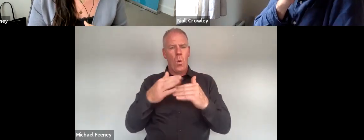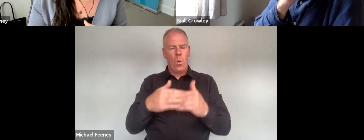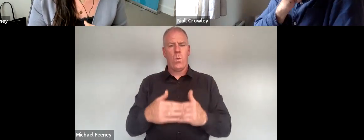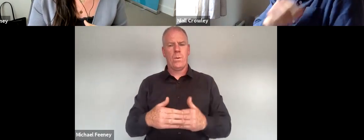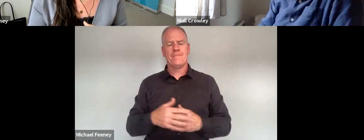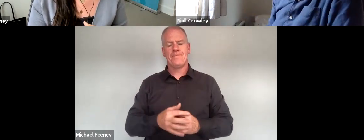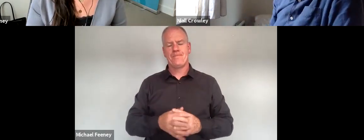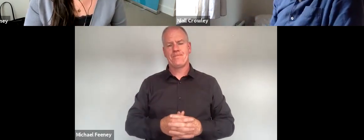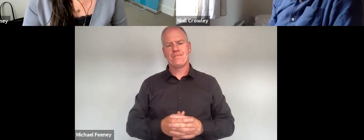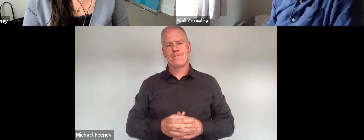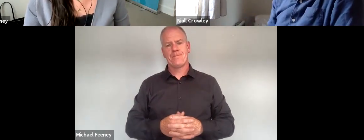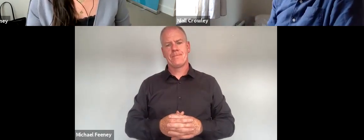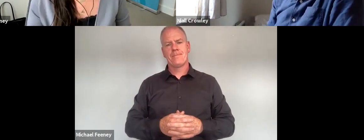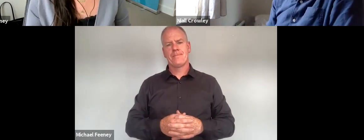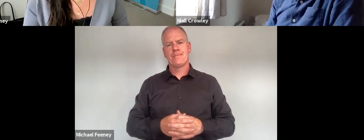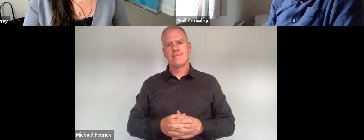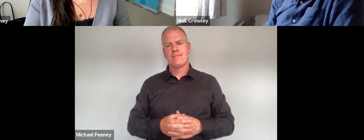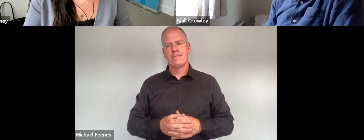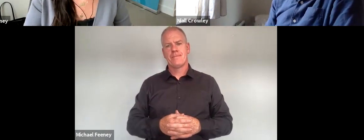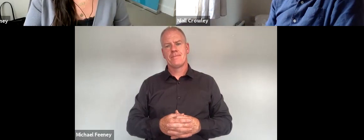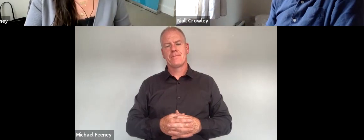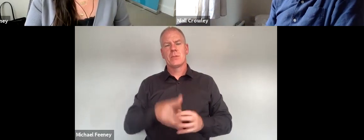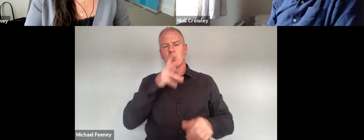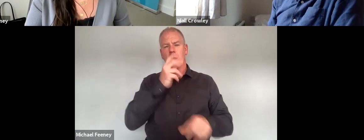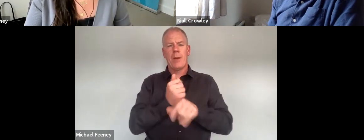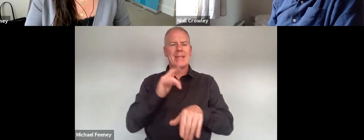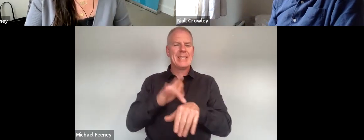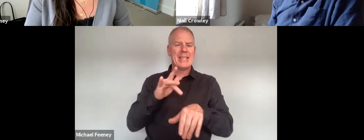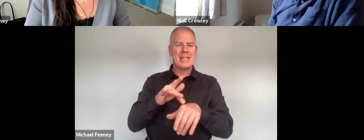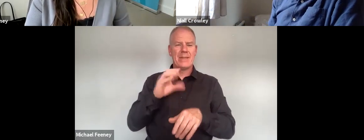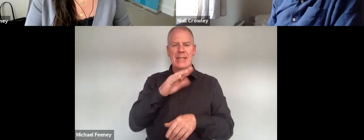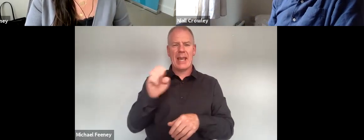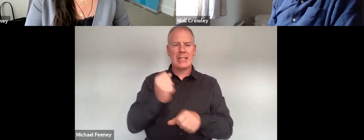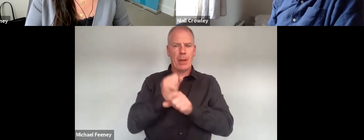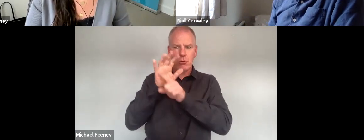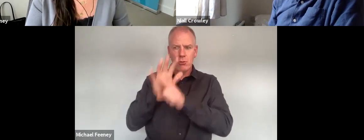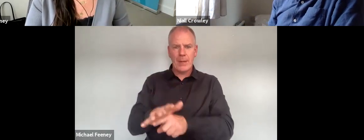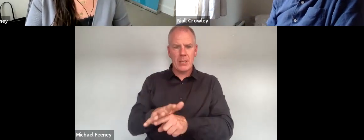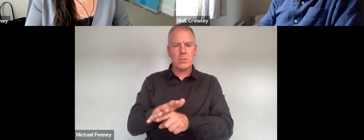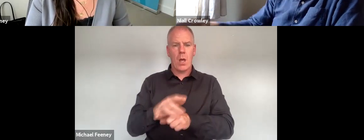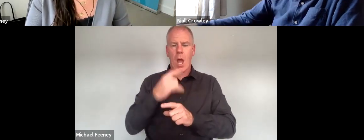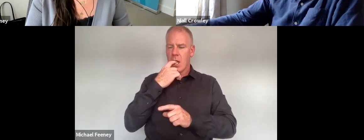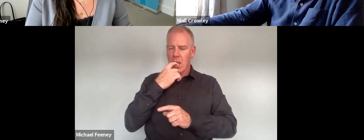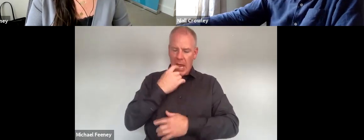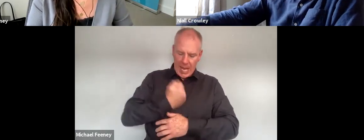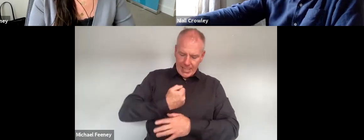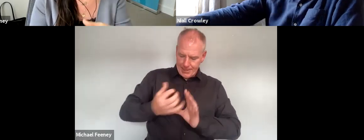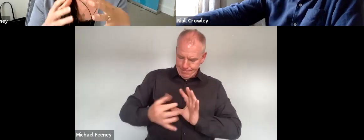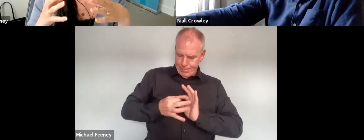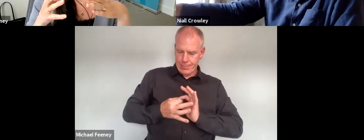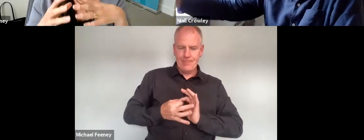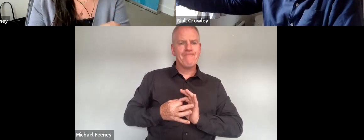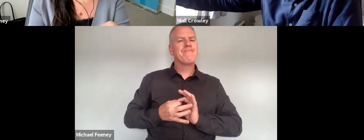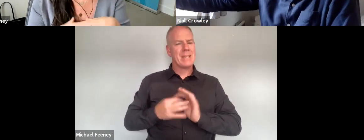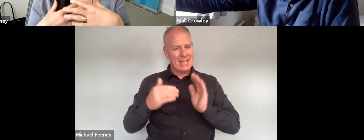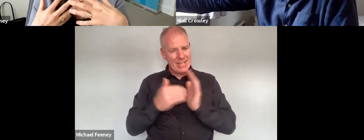improvement that we could see given the sensitivity involved in a lot of cases about discrimination that go to the heart of a person's identity it's positive that